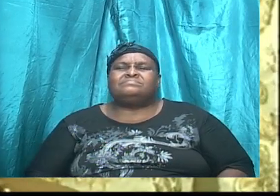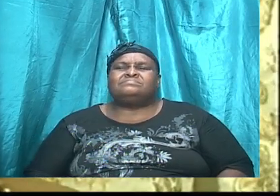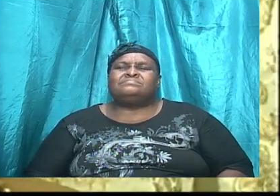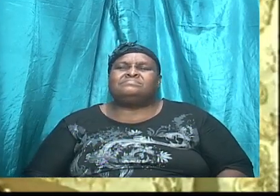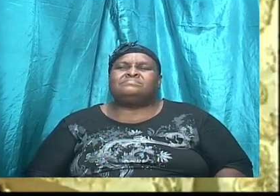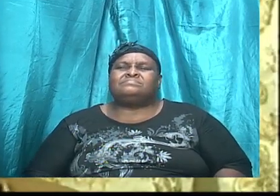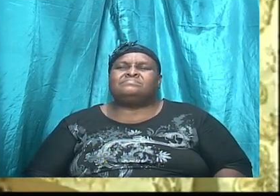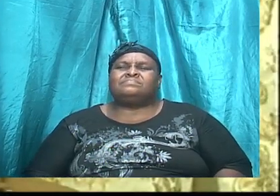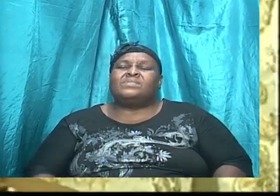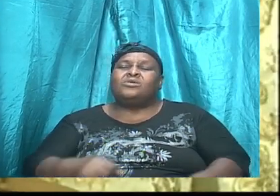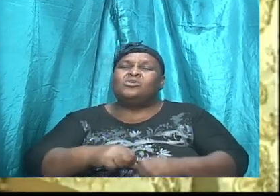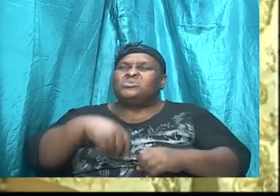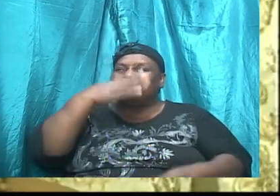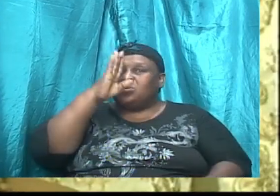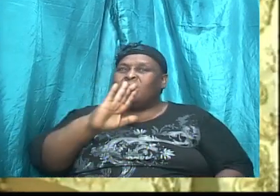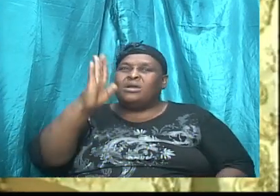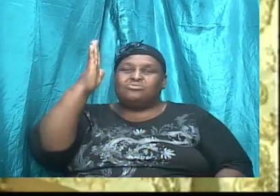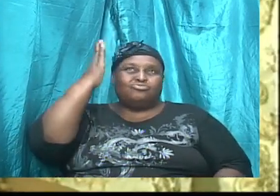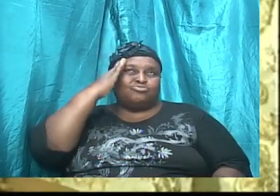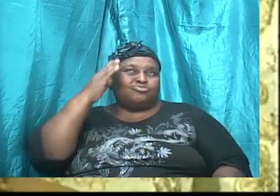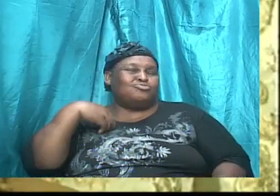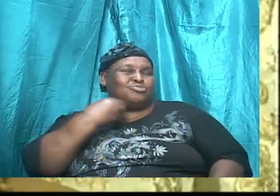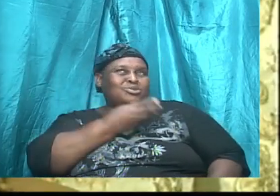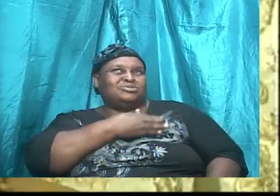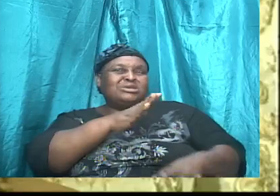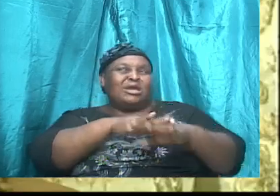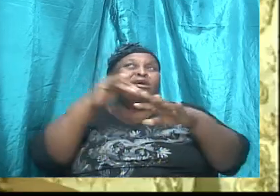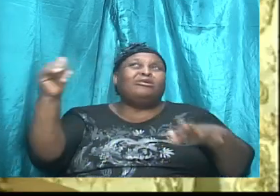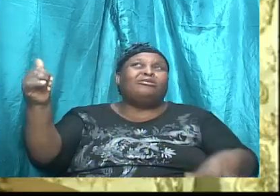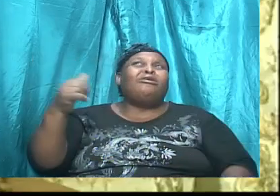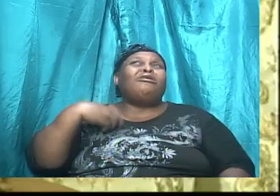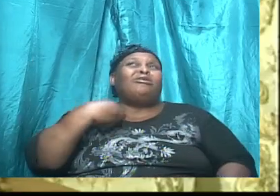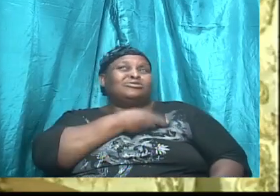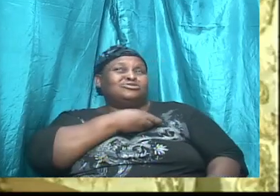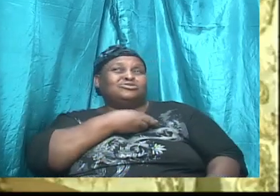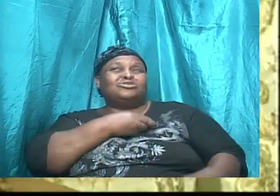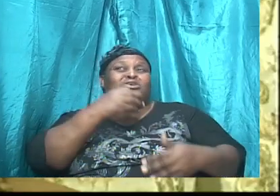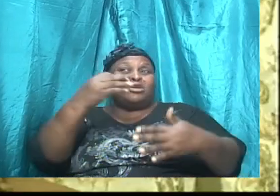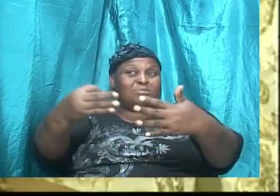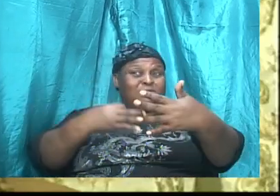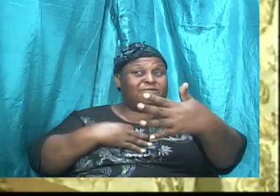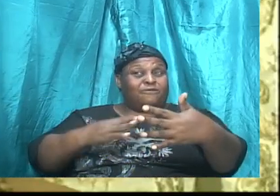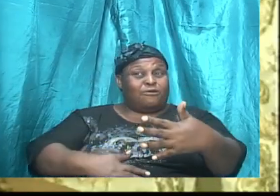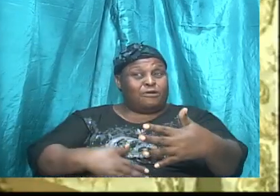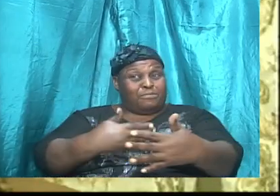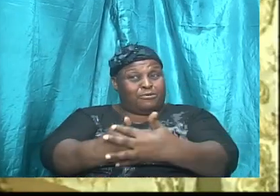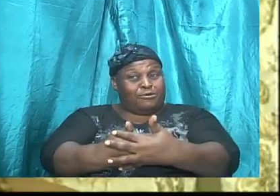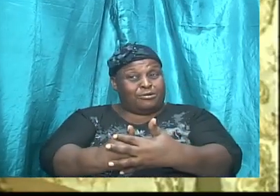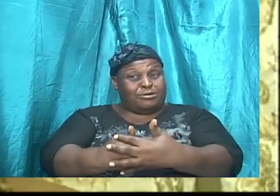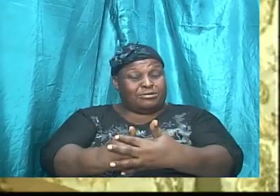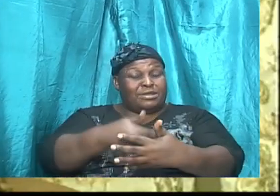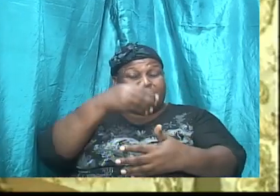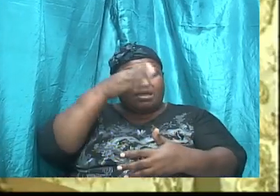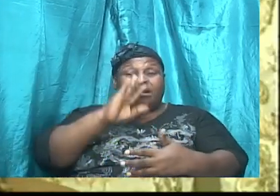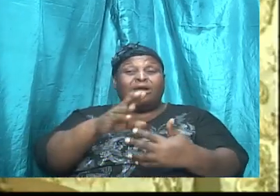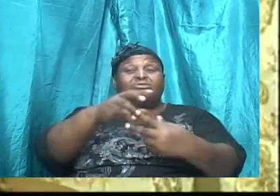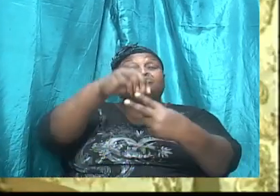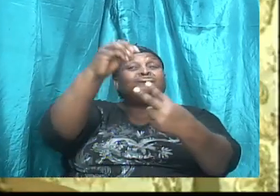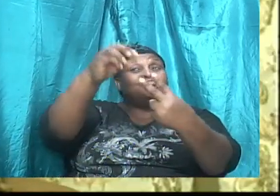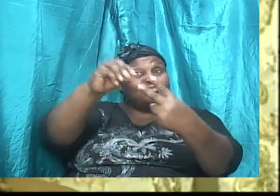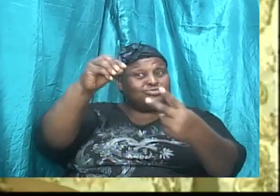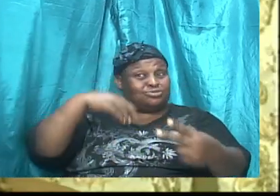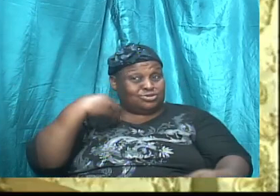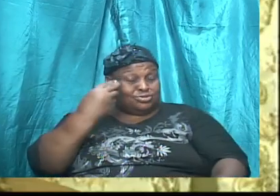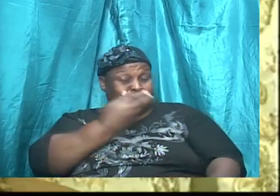so God knew us. Our God called us before we were born. He handpicked us. He chose us.